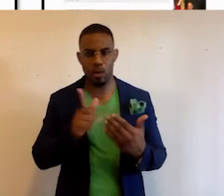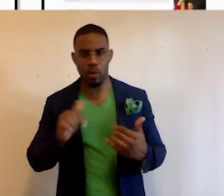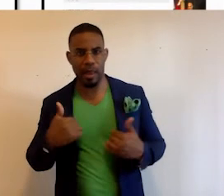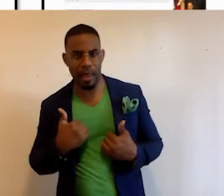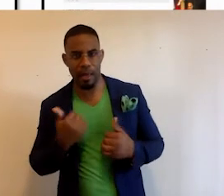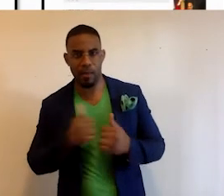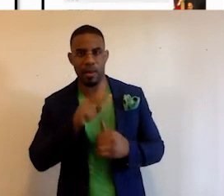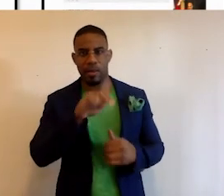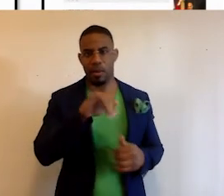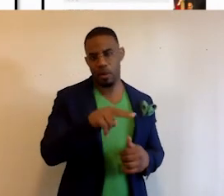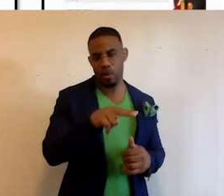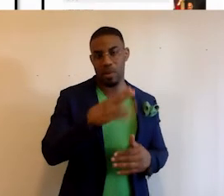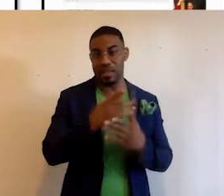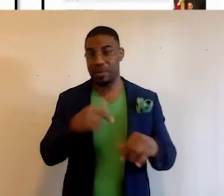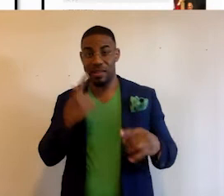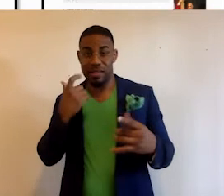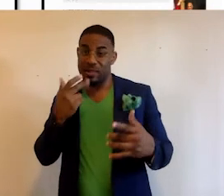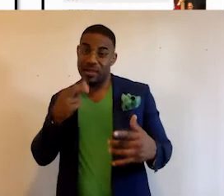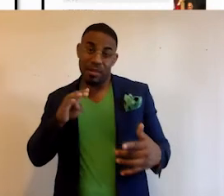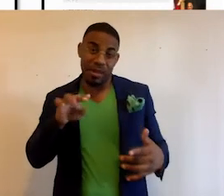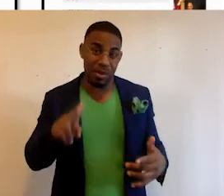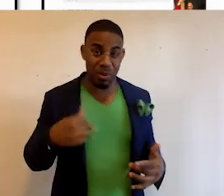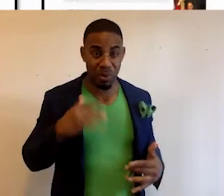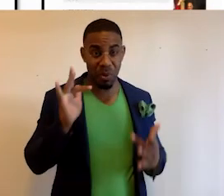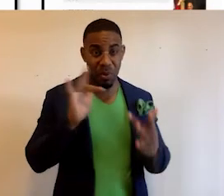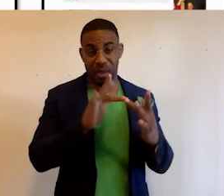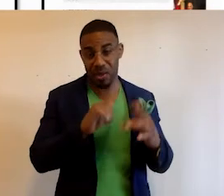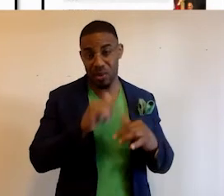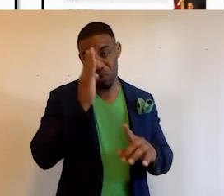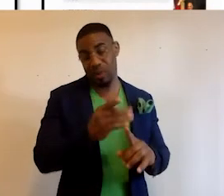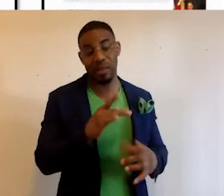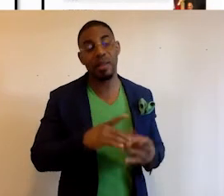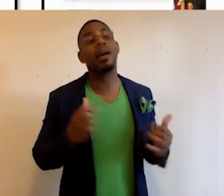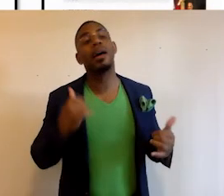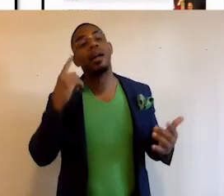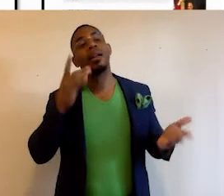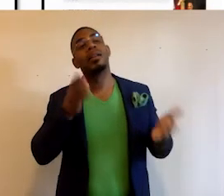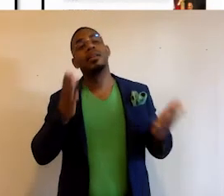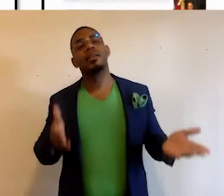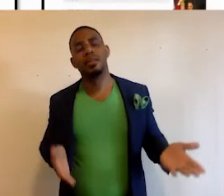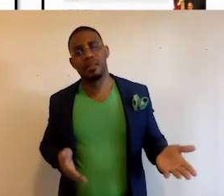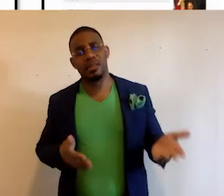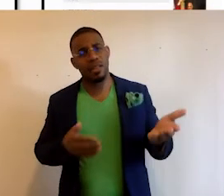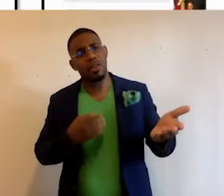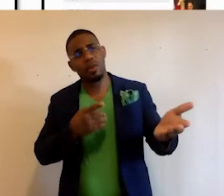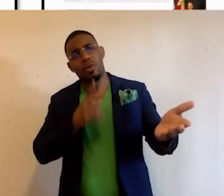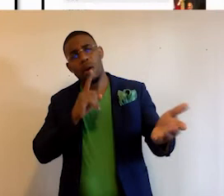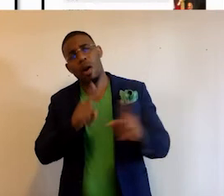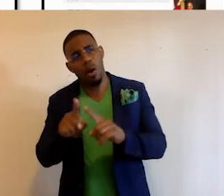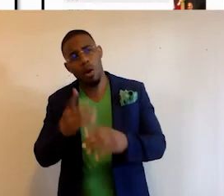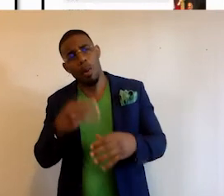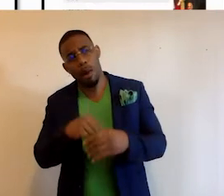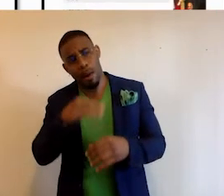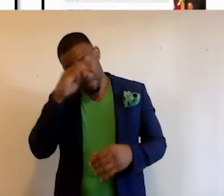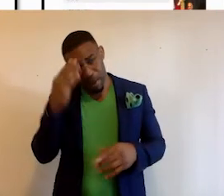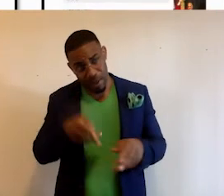have with NYU, and some of them are just HBCUs that we're reaching out to directly saying, hey, listen, you are also a part